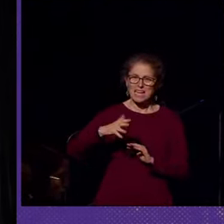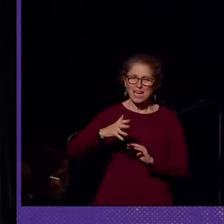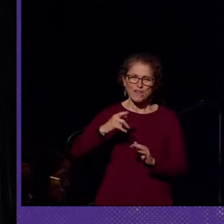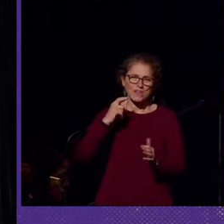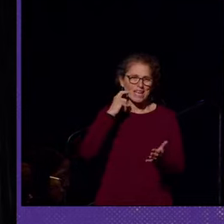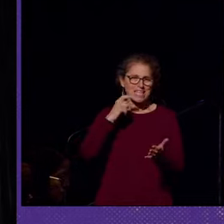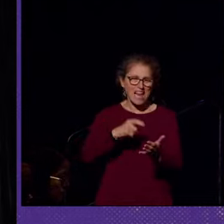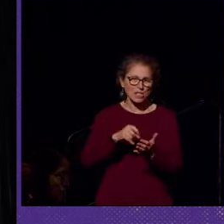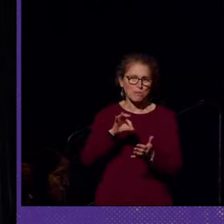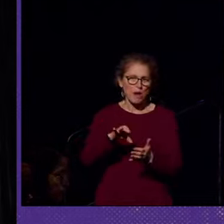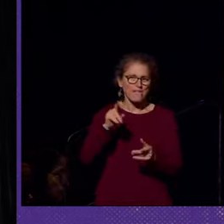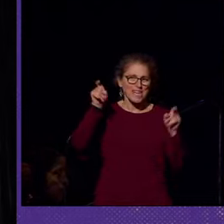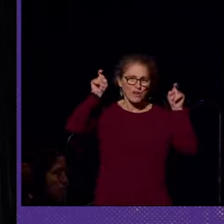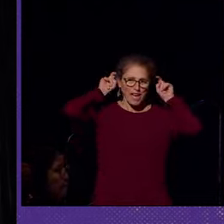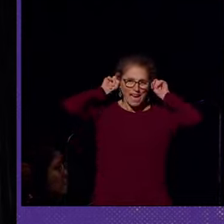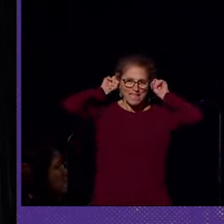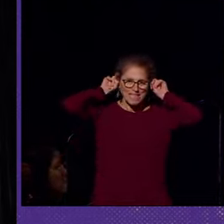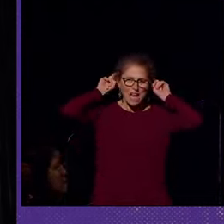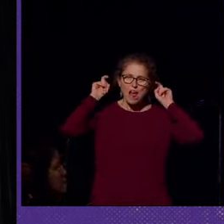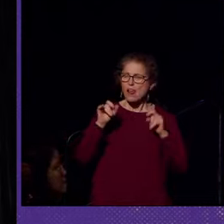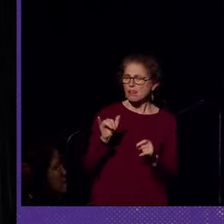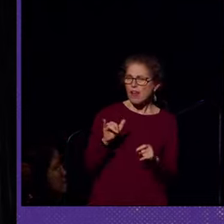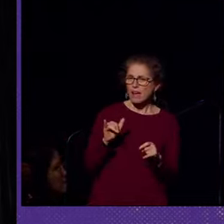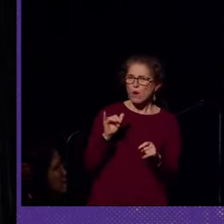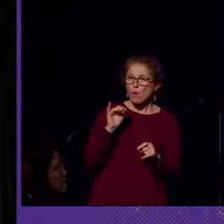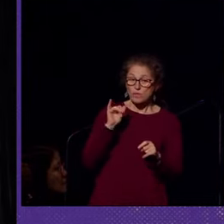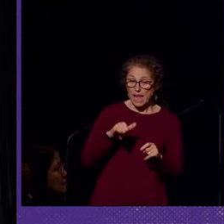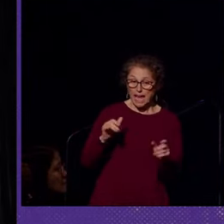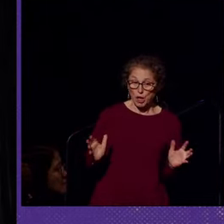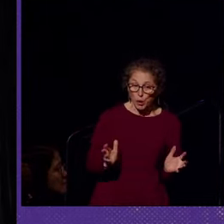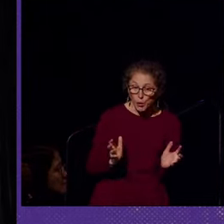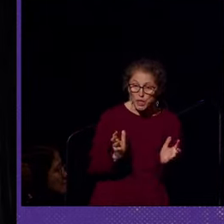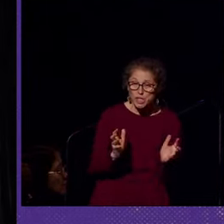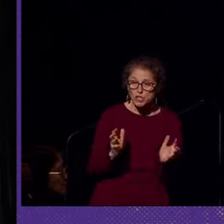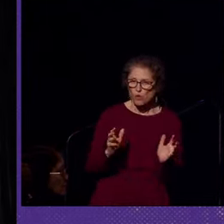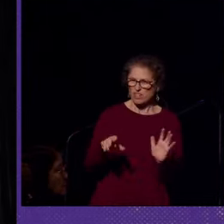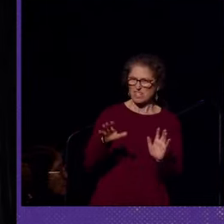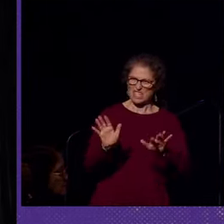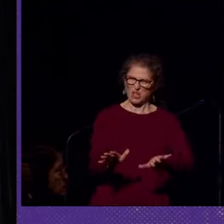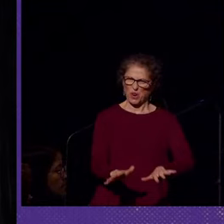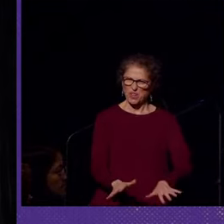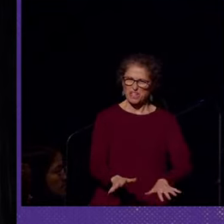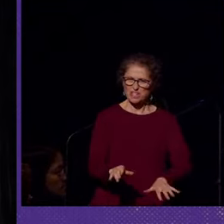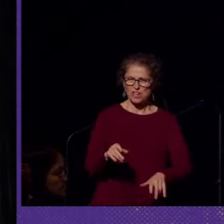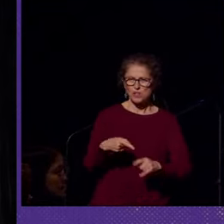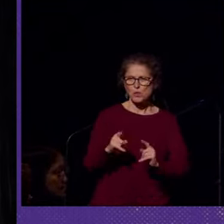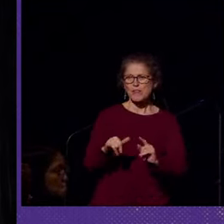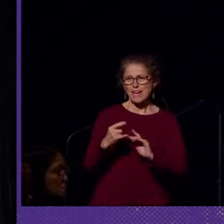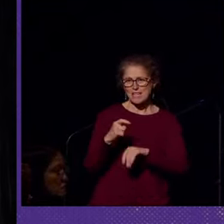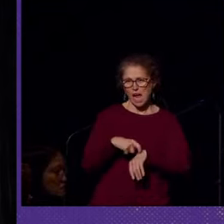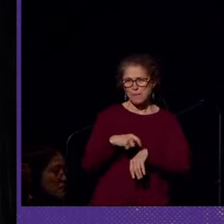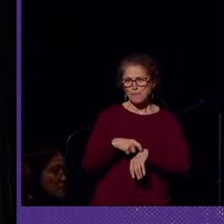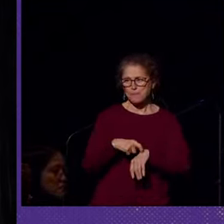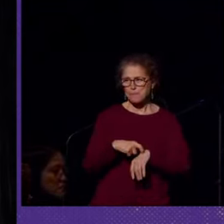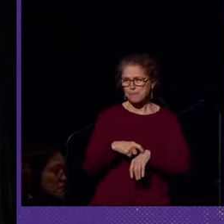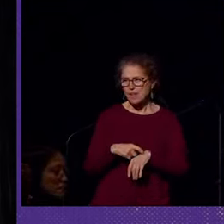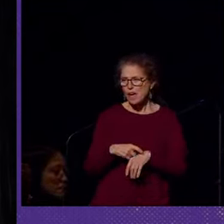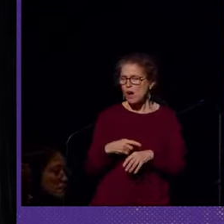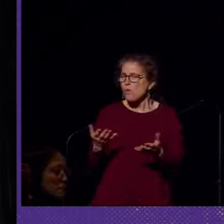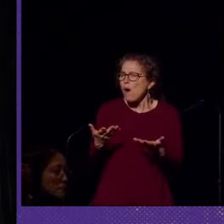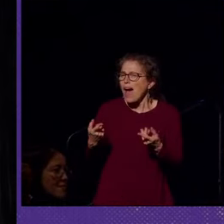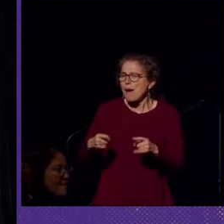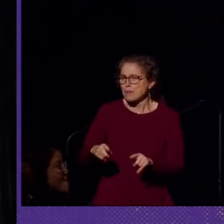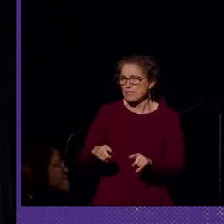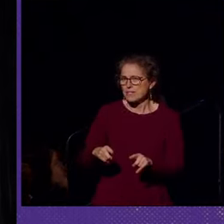acknowledgement of hearing aids. Like was it encouraged? Was it discouraged during that time? What